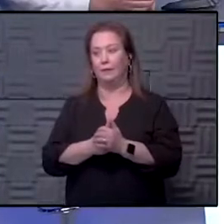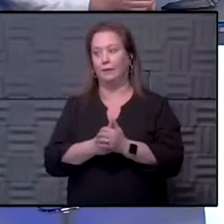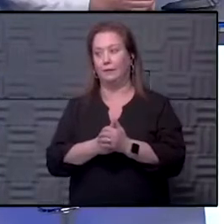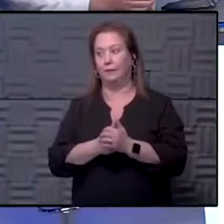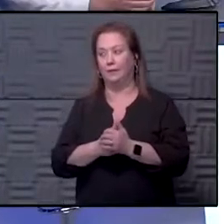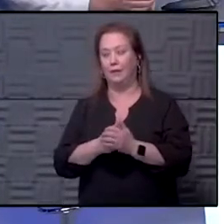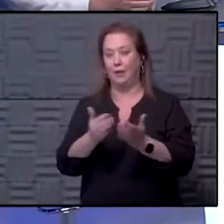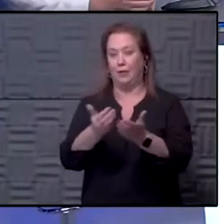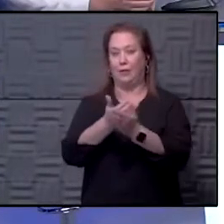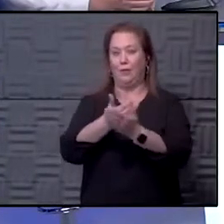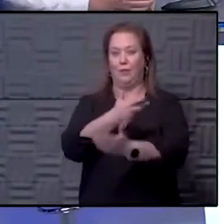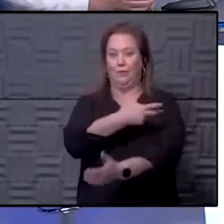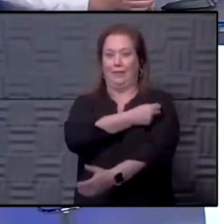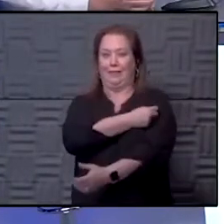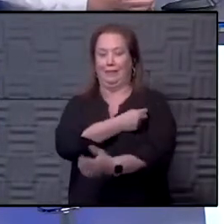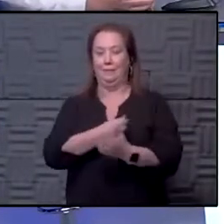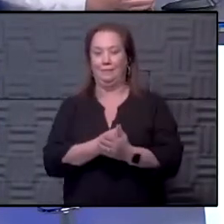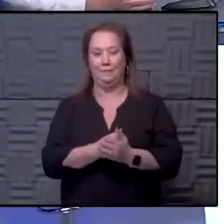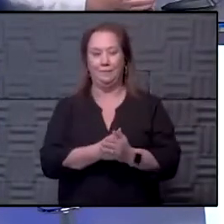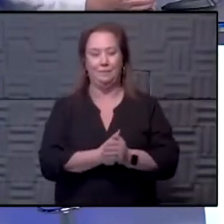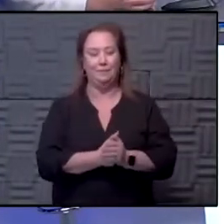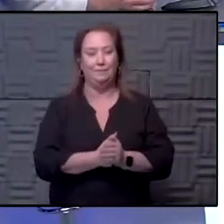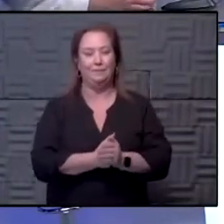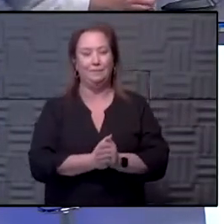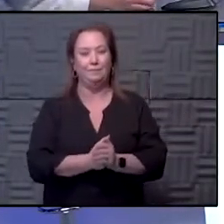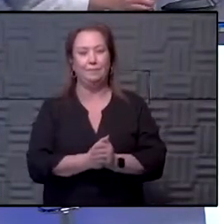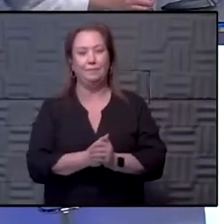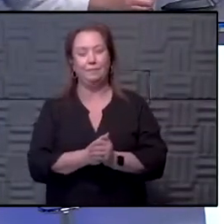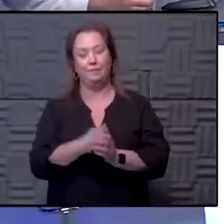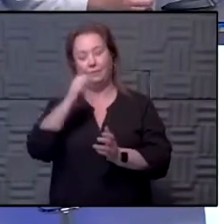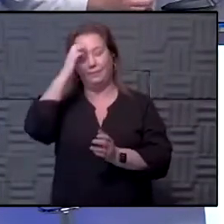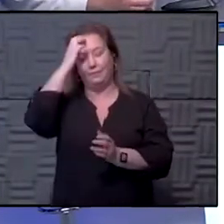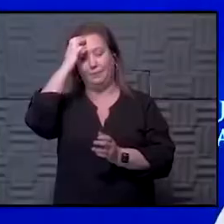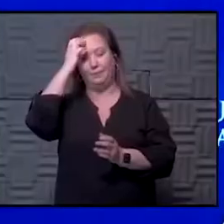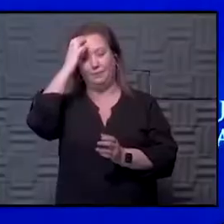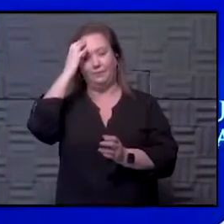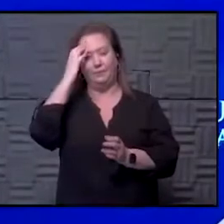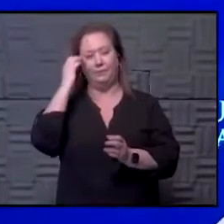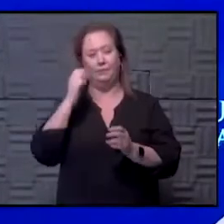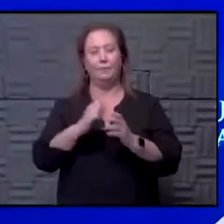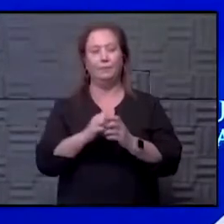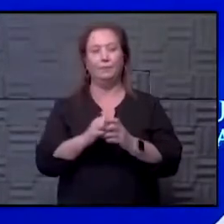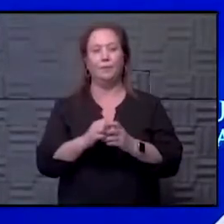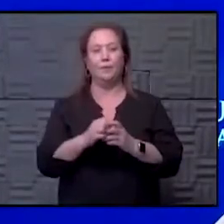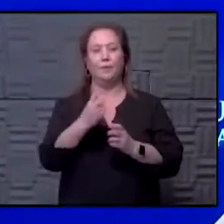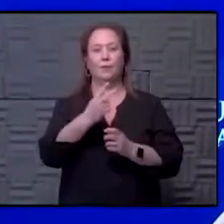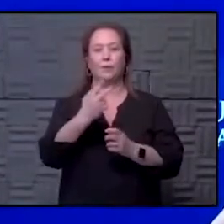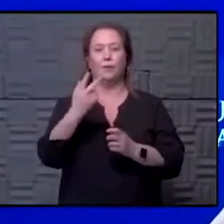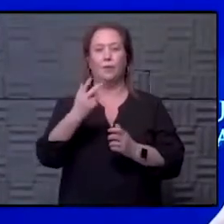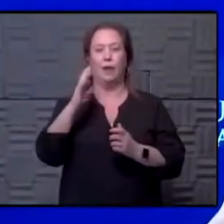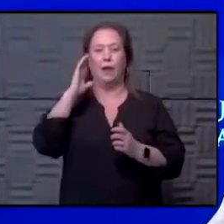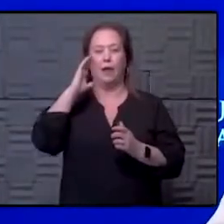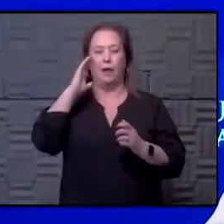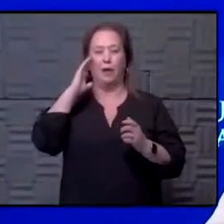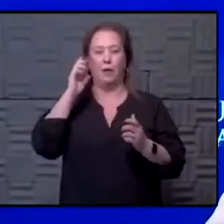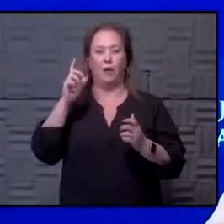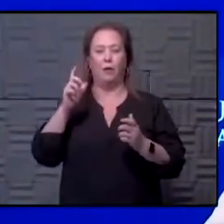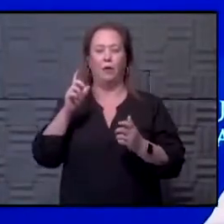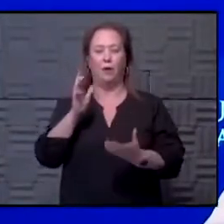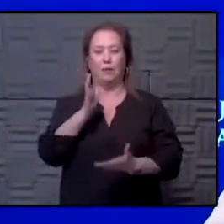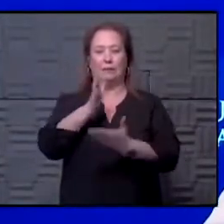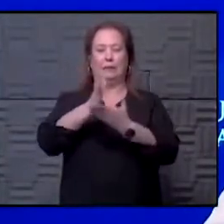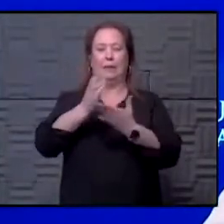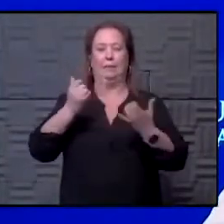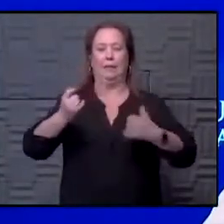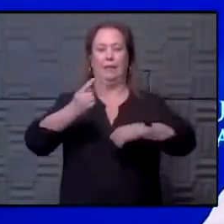That's the new vaccine right there, people. All right. Jill, next question. Yeah, we have two or three, and I know you have a hard